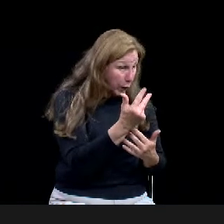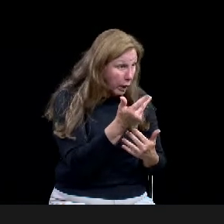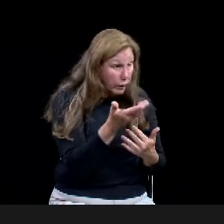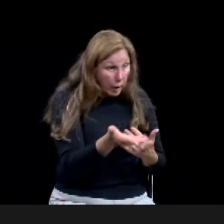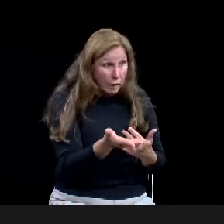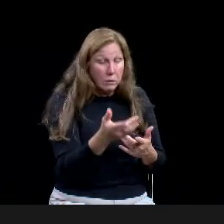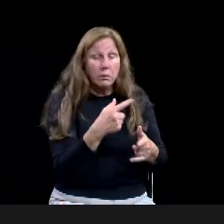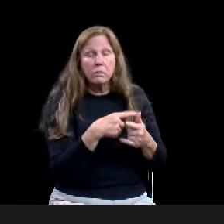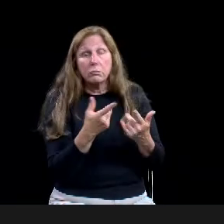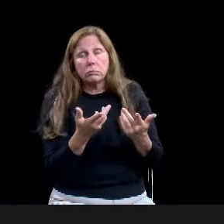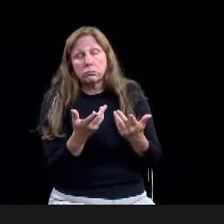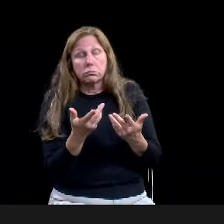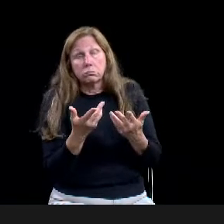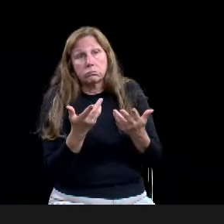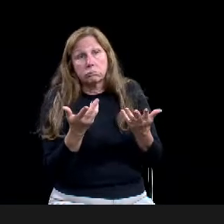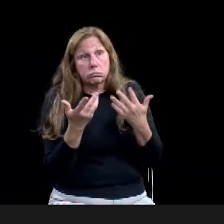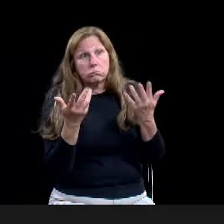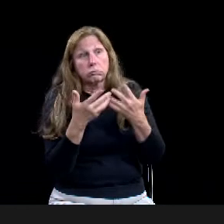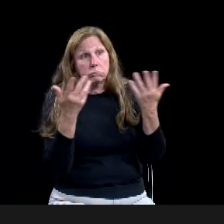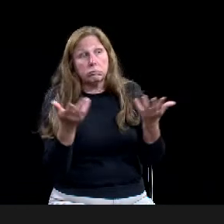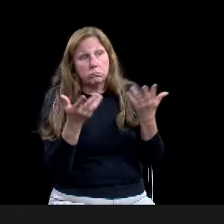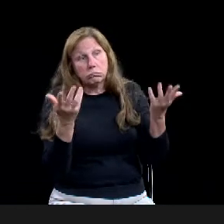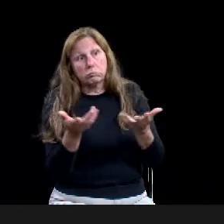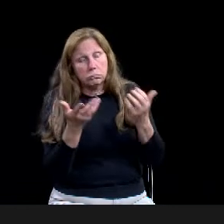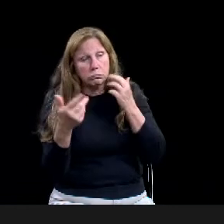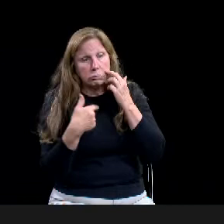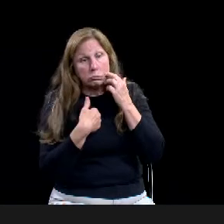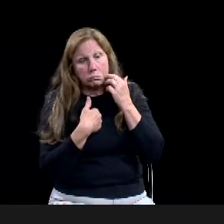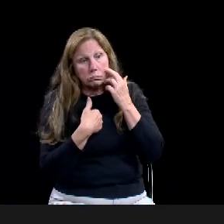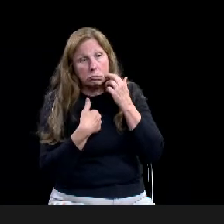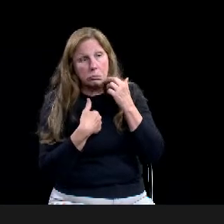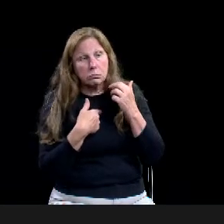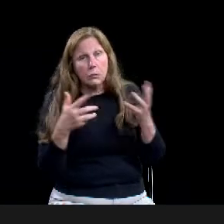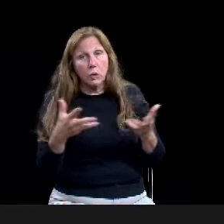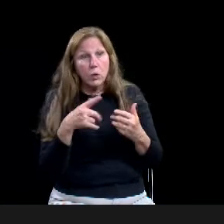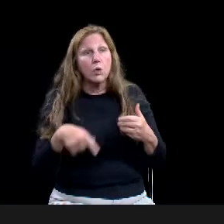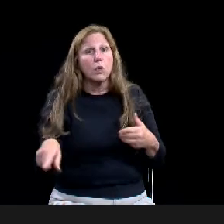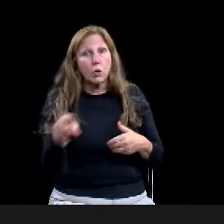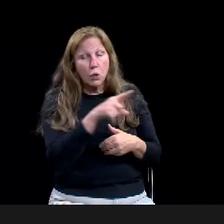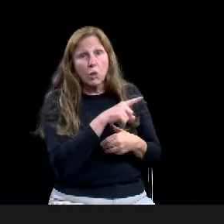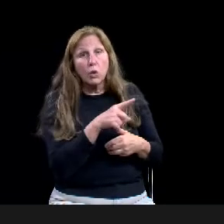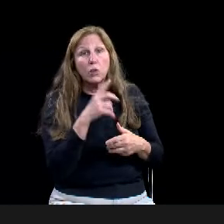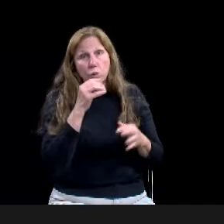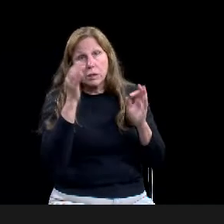request that's on the table today. I appreciate that clarity. Thank you, Clint. Sure.